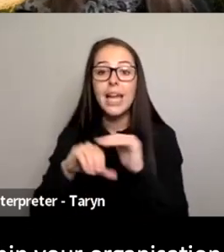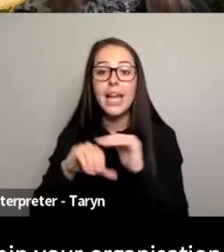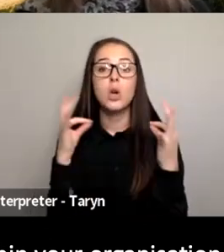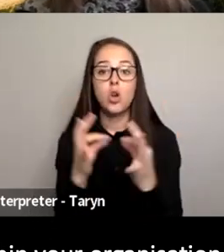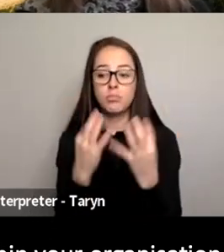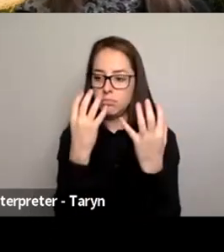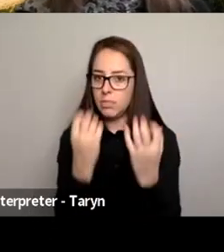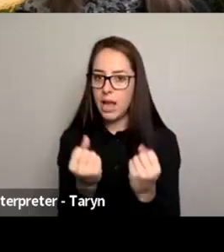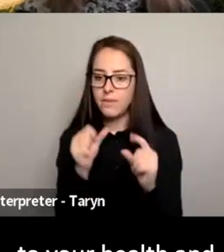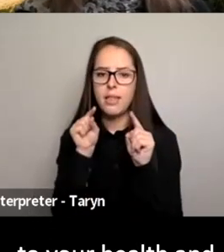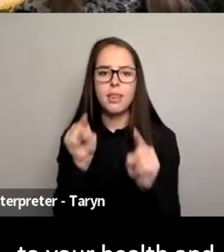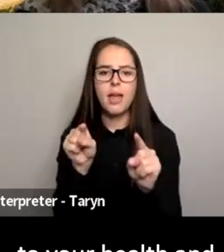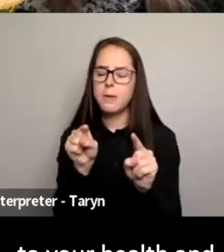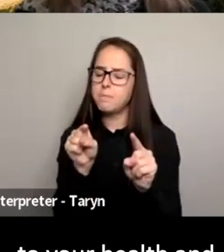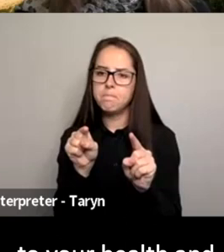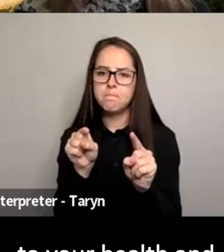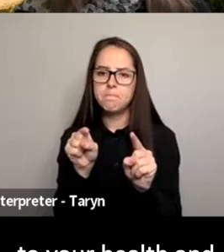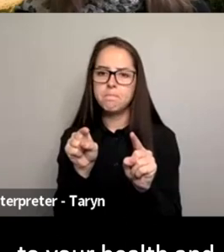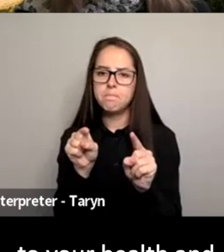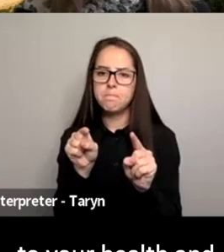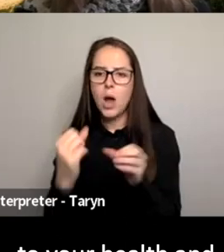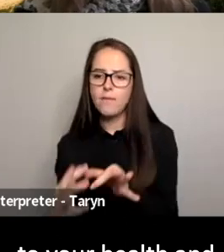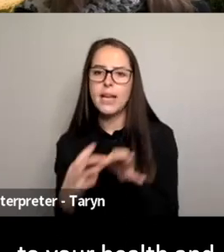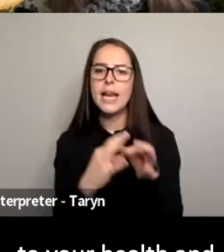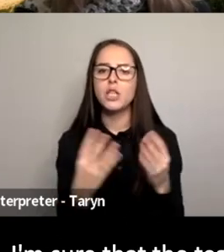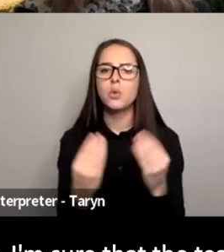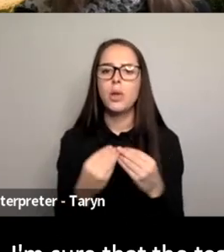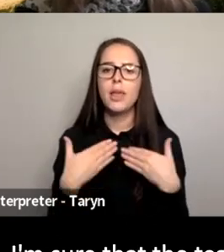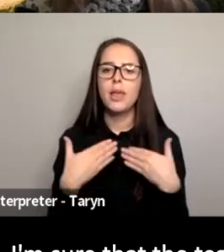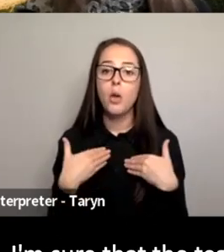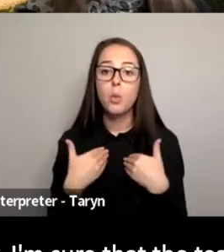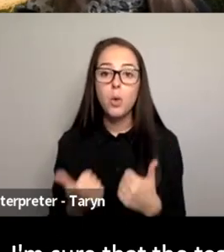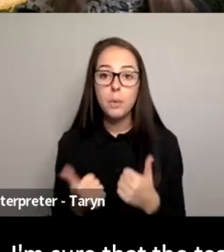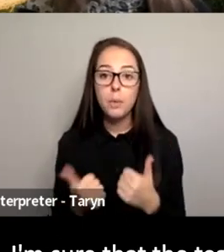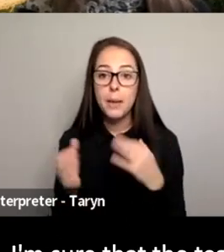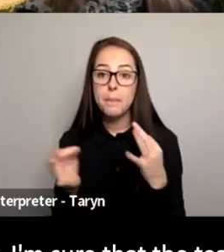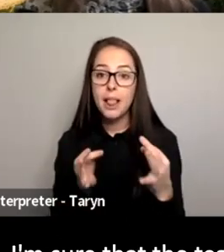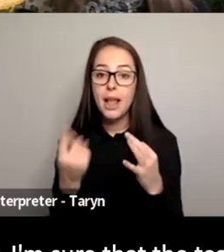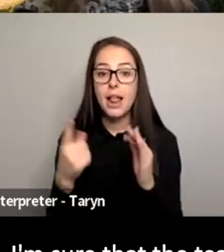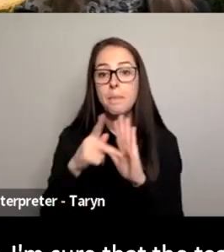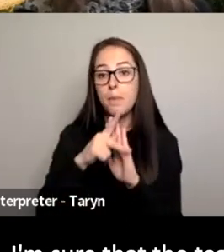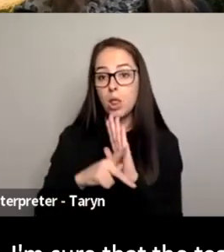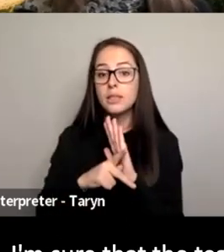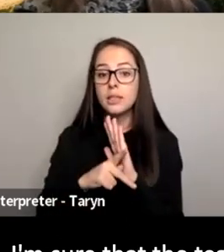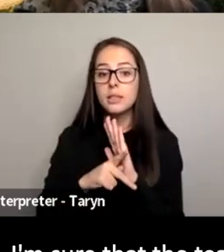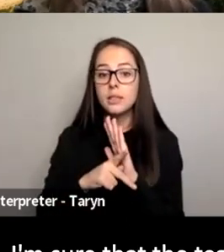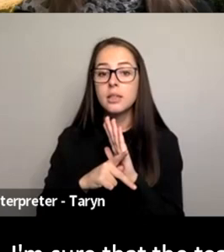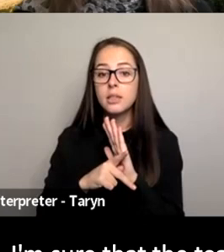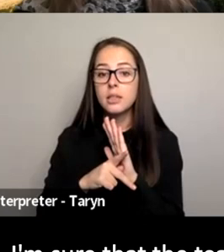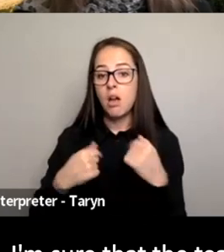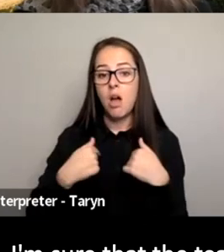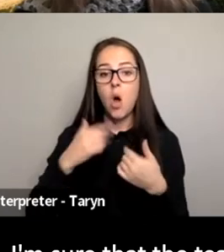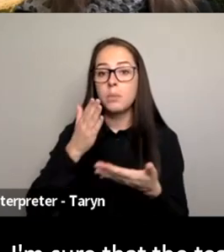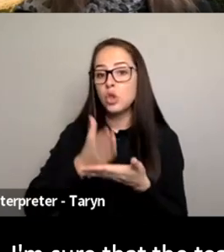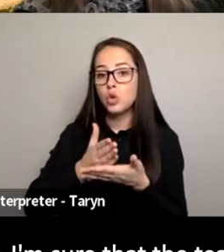no doubt connection to your health and wellbeing plans and policy. So I'm sure that the teams